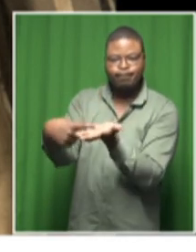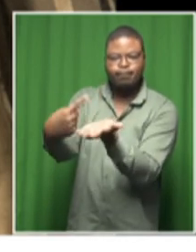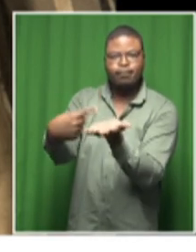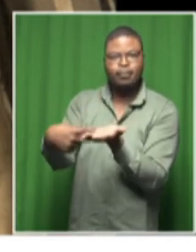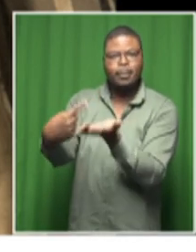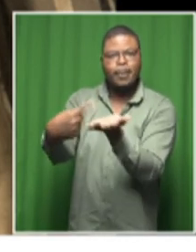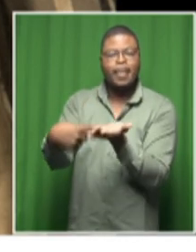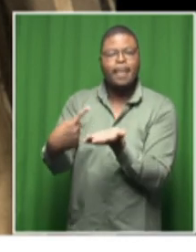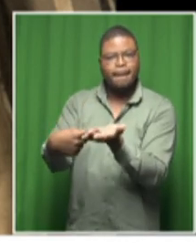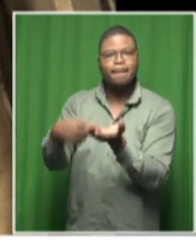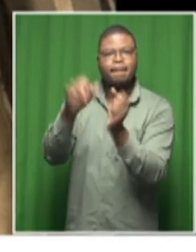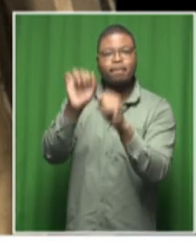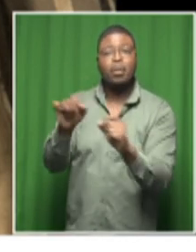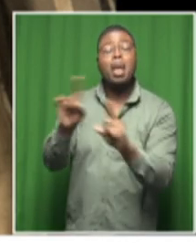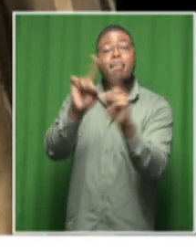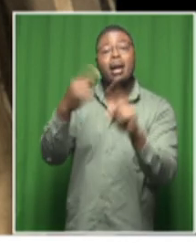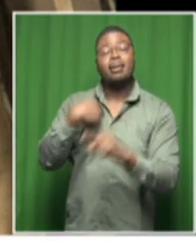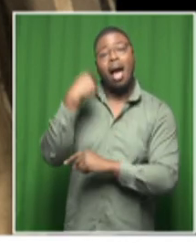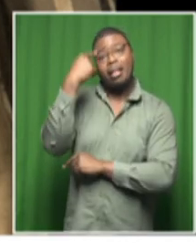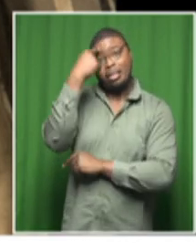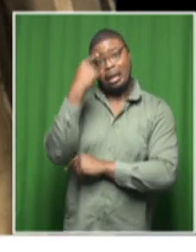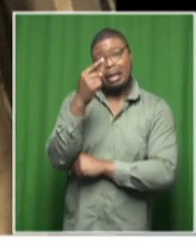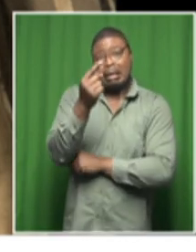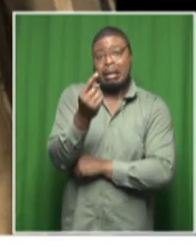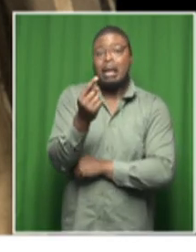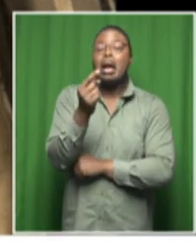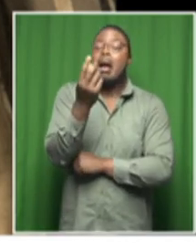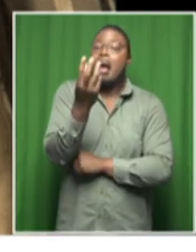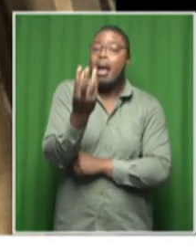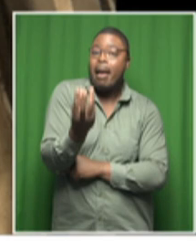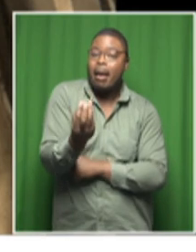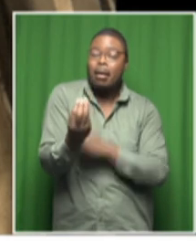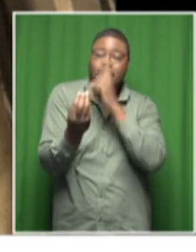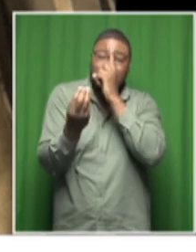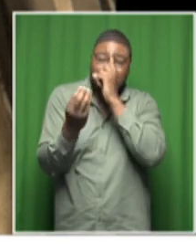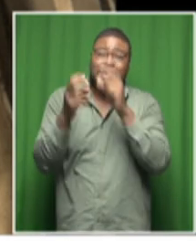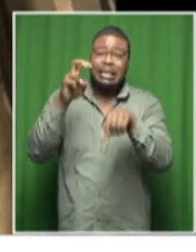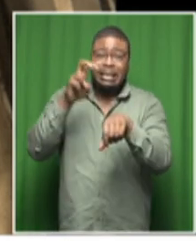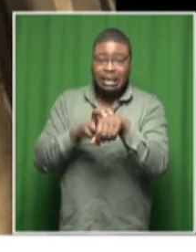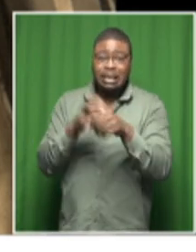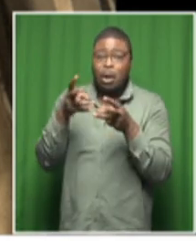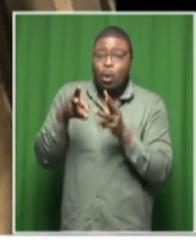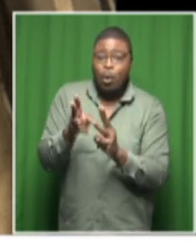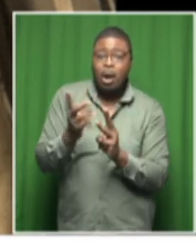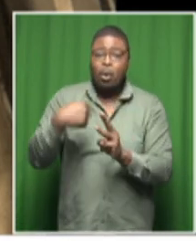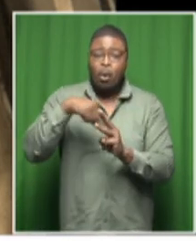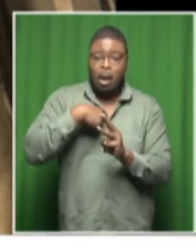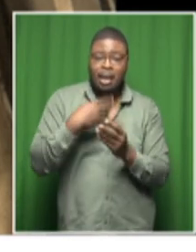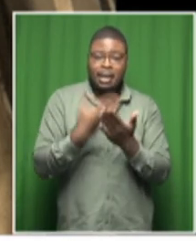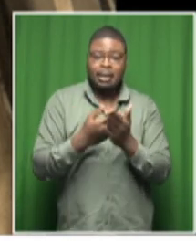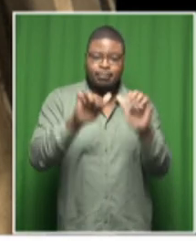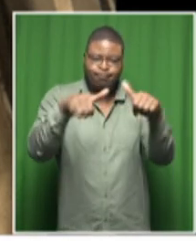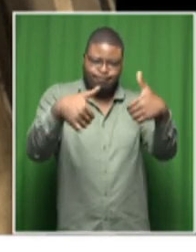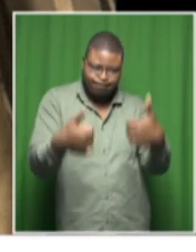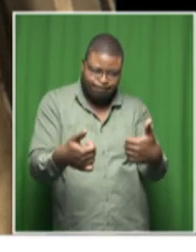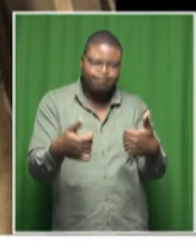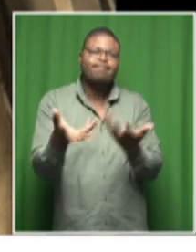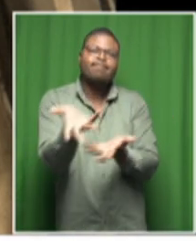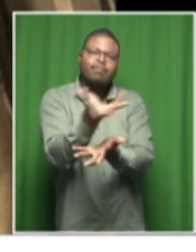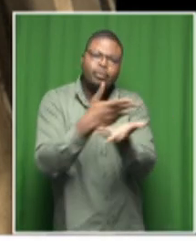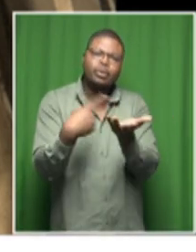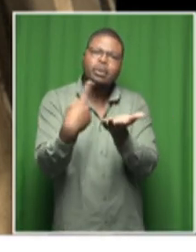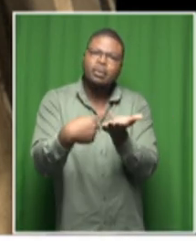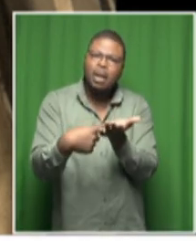there is this need to to to begin to be human in the manner in which people do their